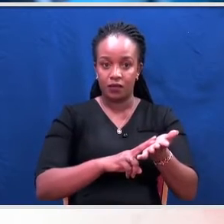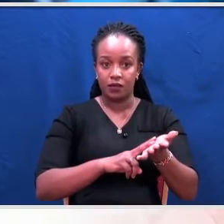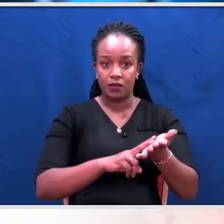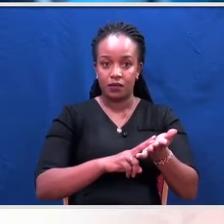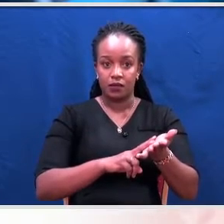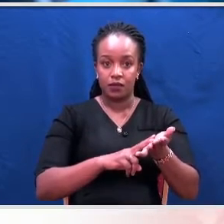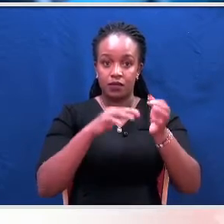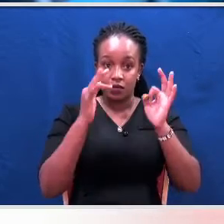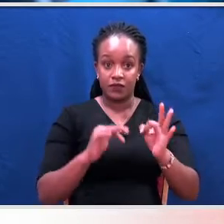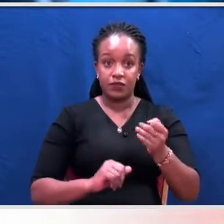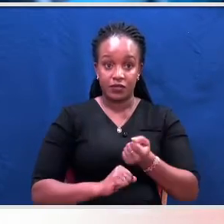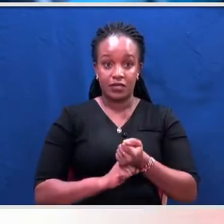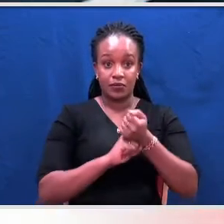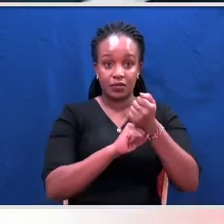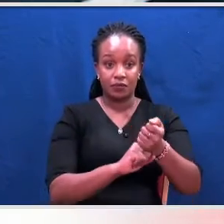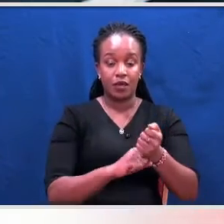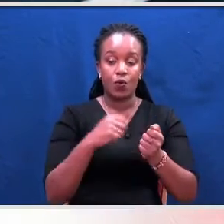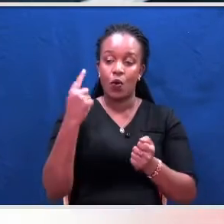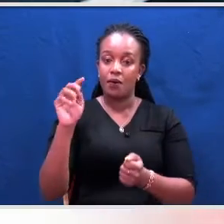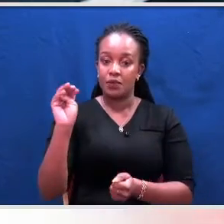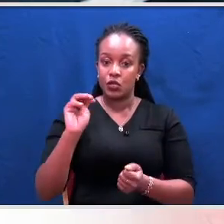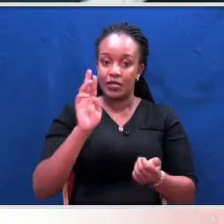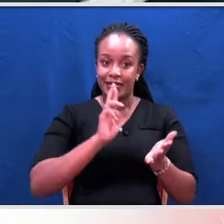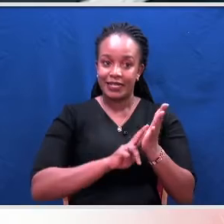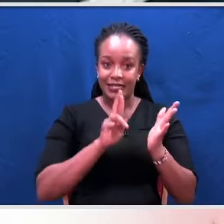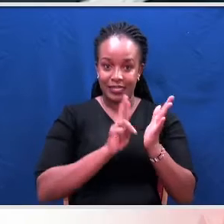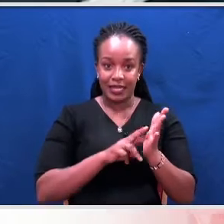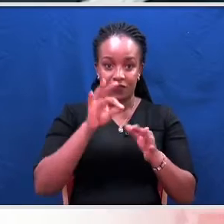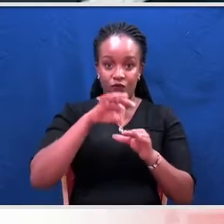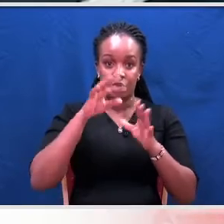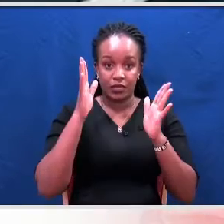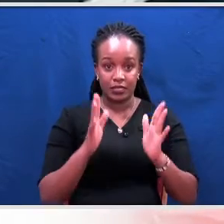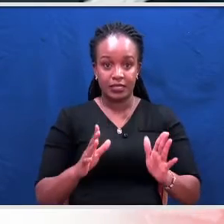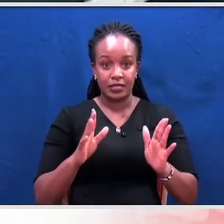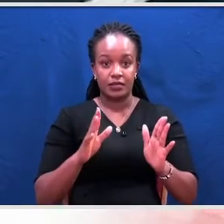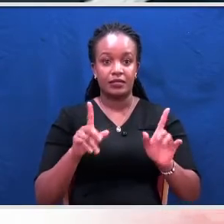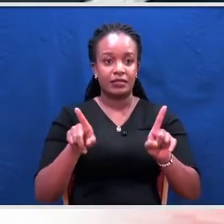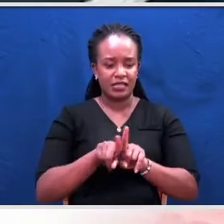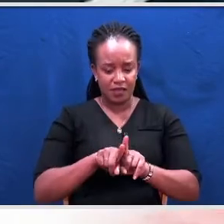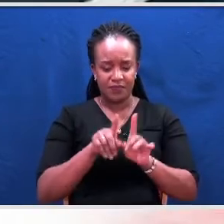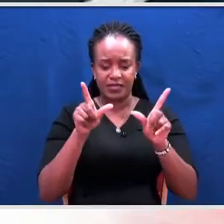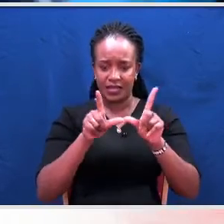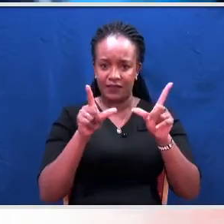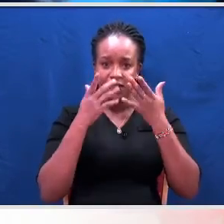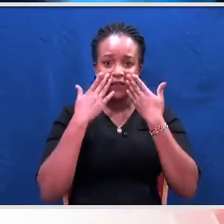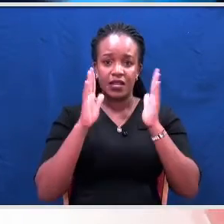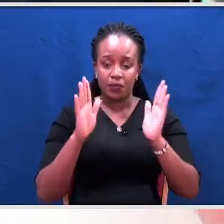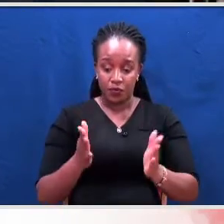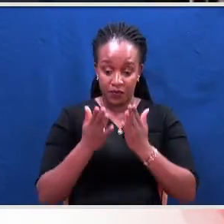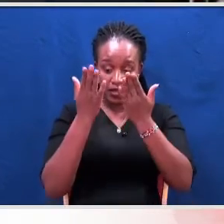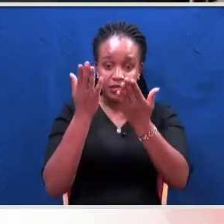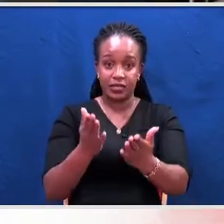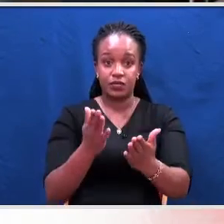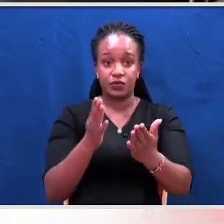supported by one million registered voters and certified as such and forward to the county assemblies.